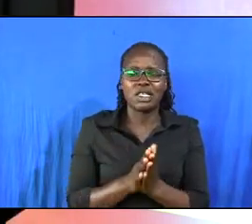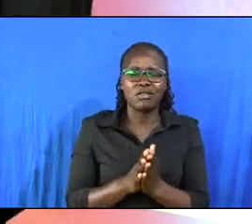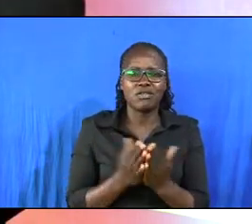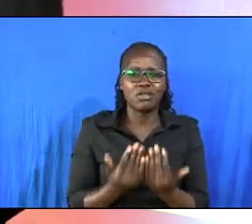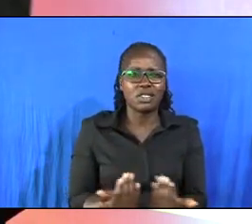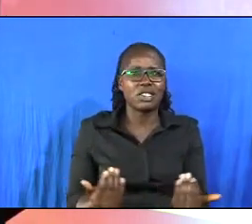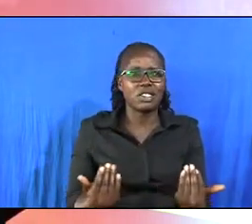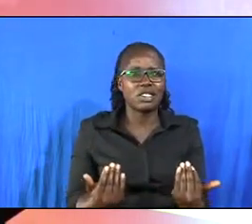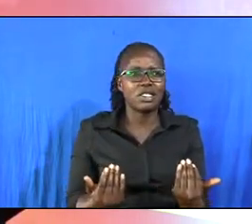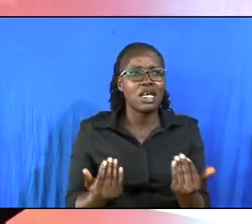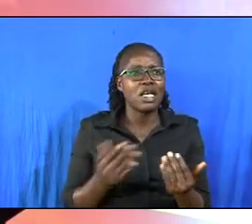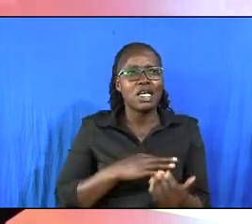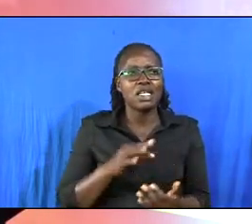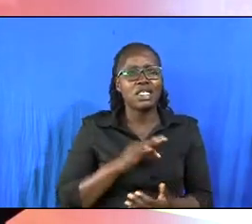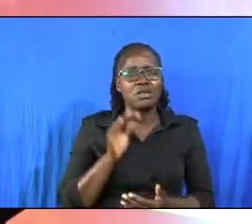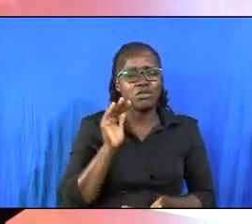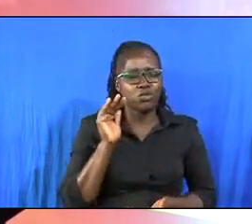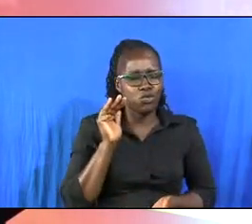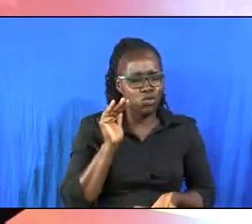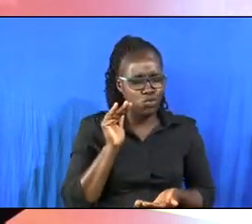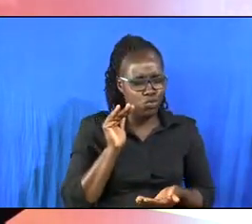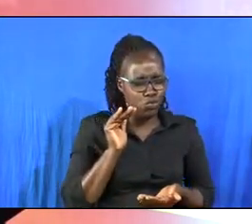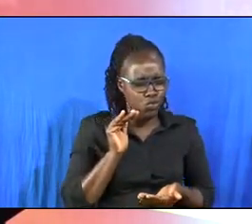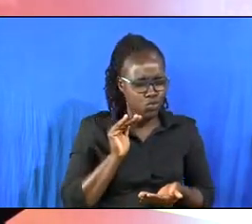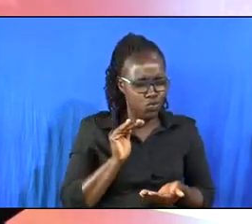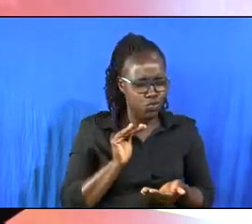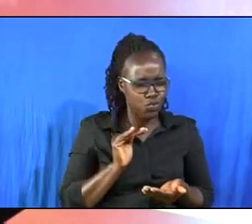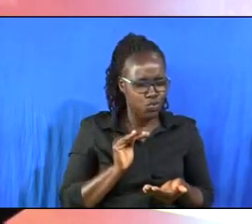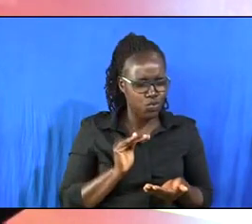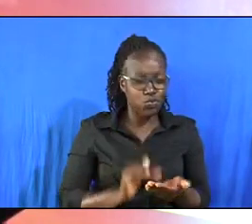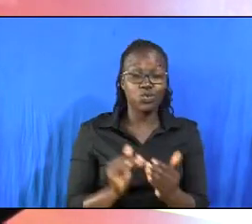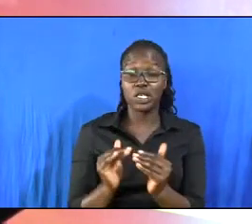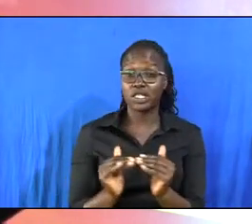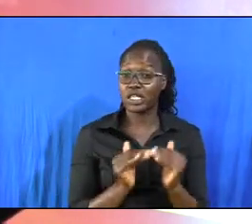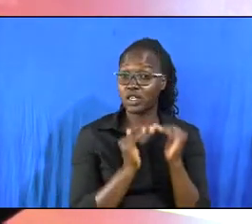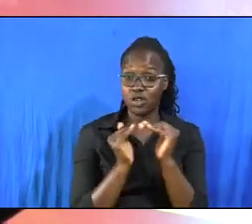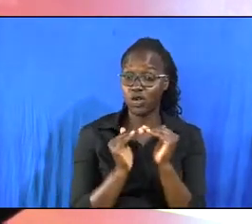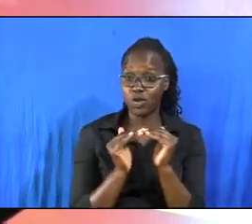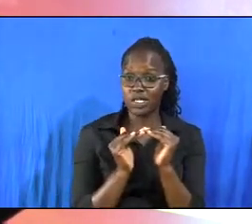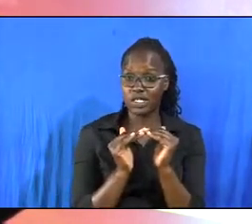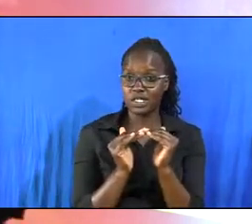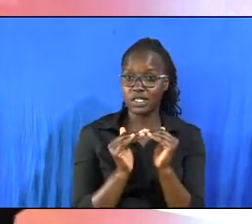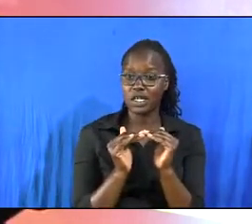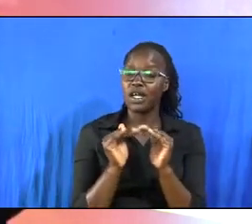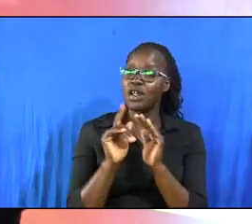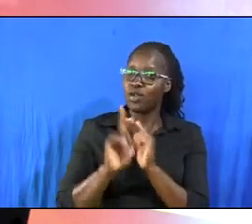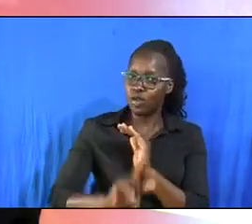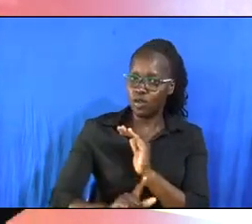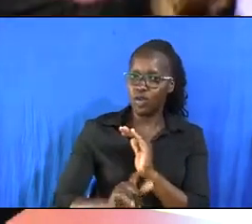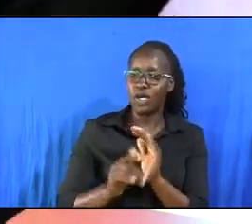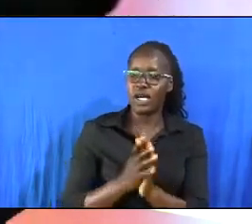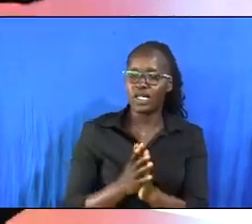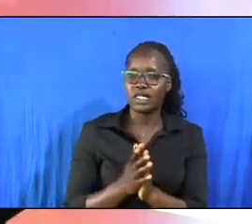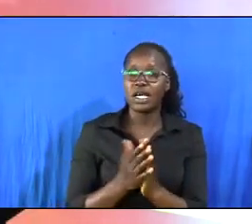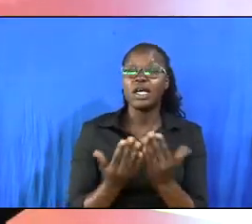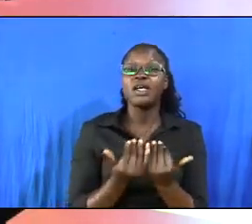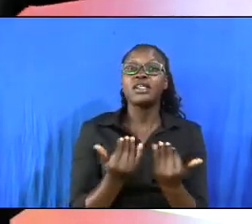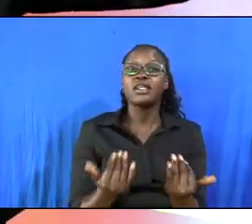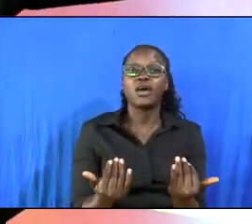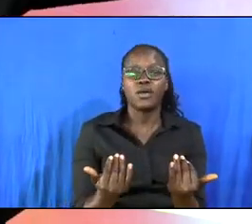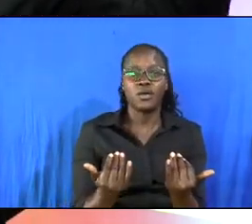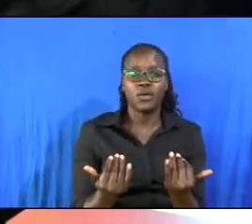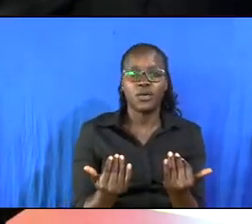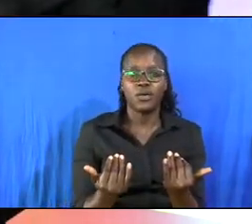fix where your spiritual declension is at its lowest ebb but this is what i want you to know friends of god that